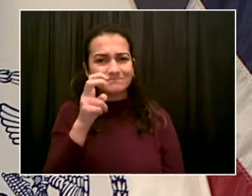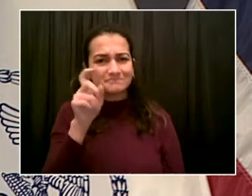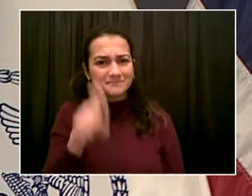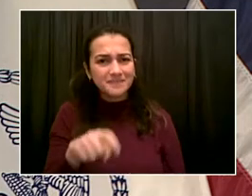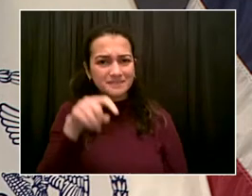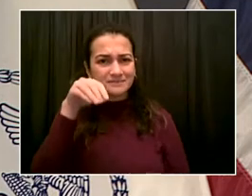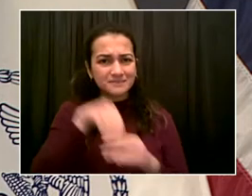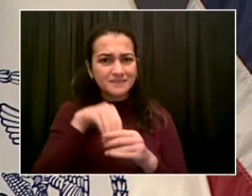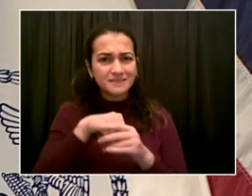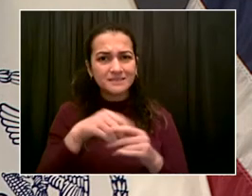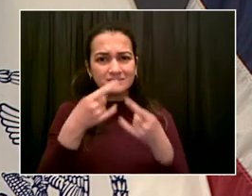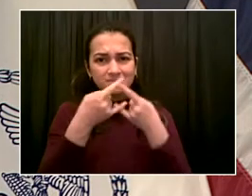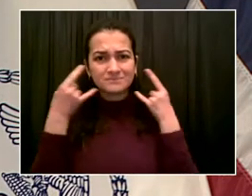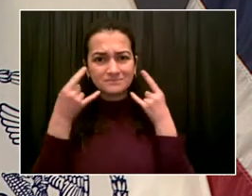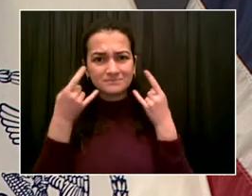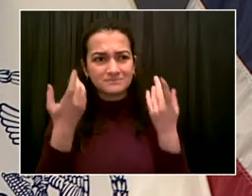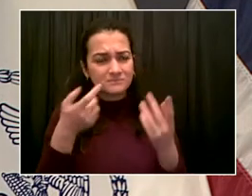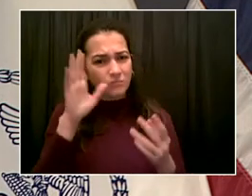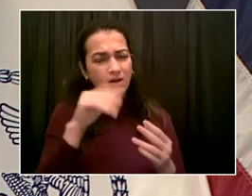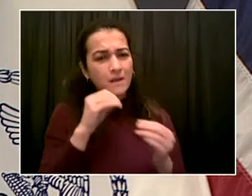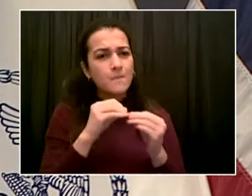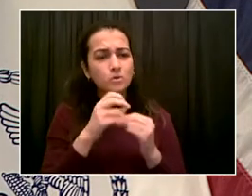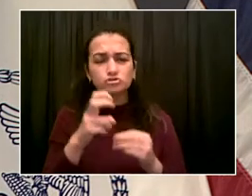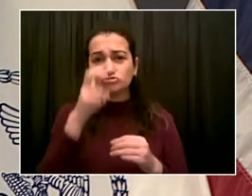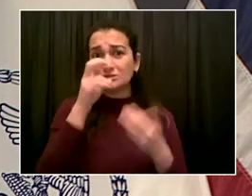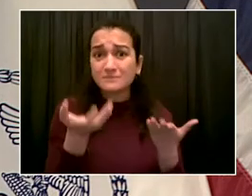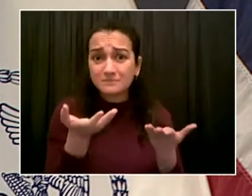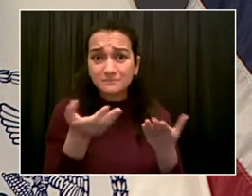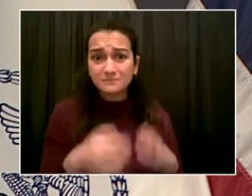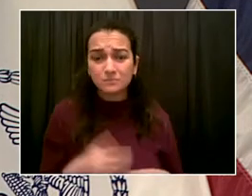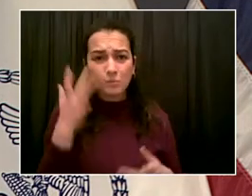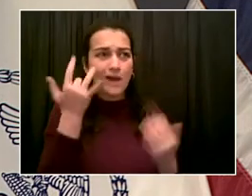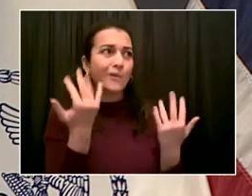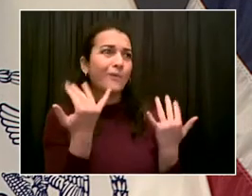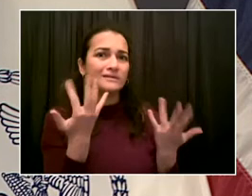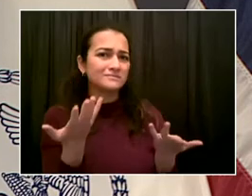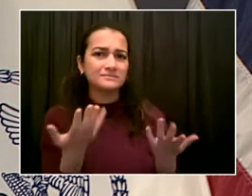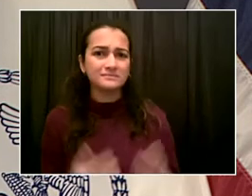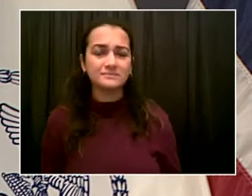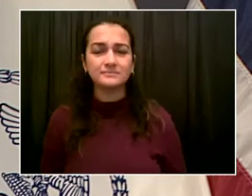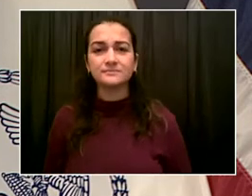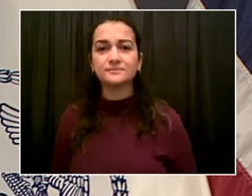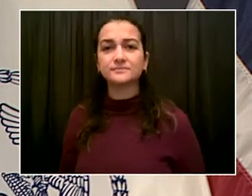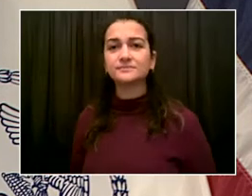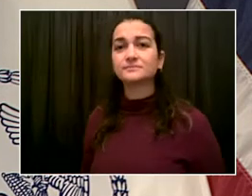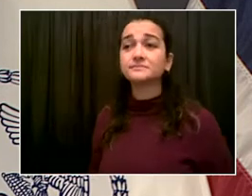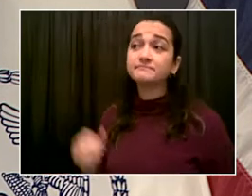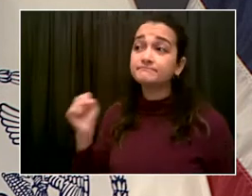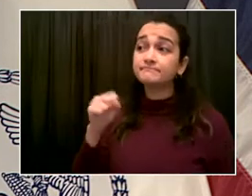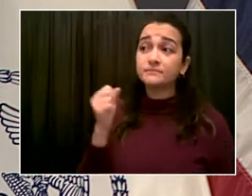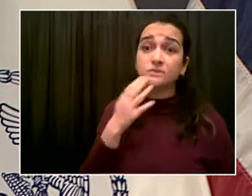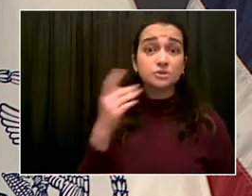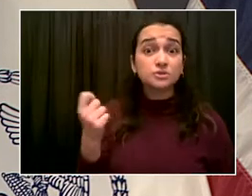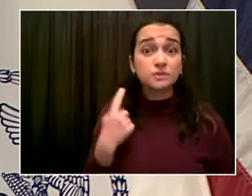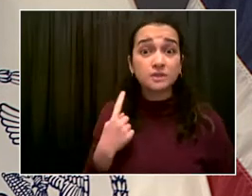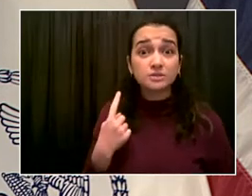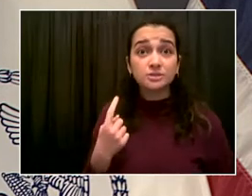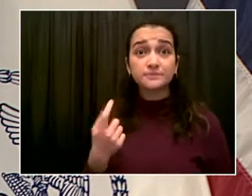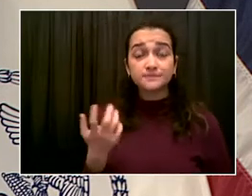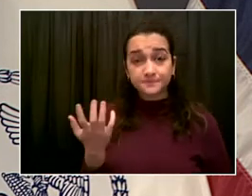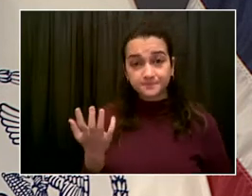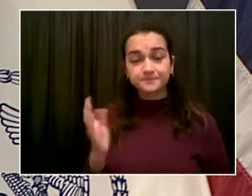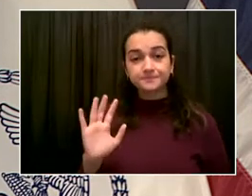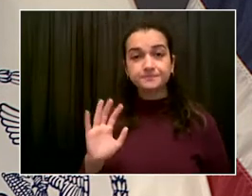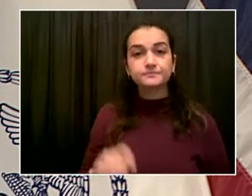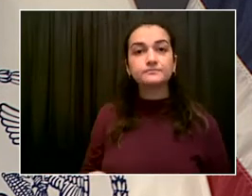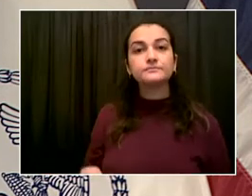Andrew, it's a really important question. And we're two points. One, we still need more data to determine that that is